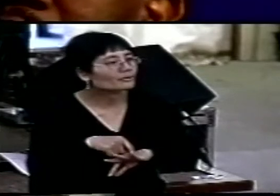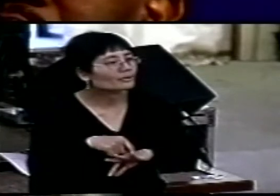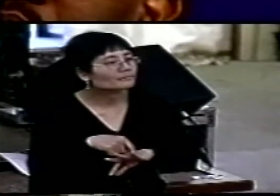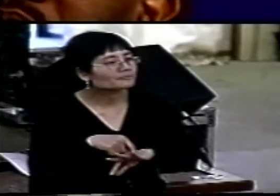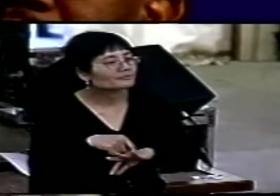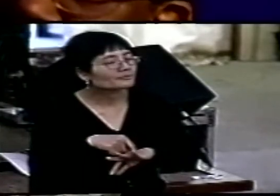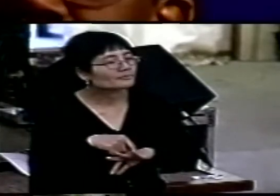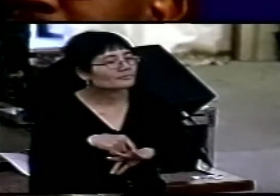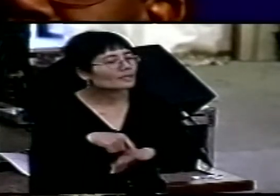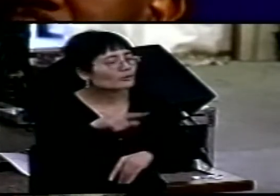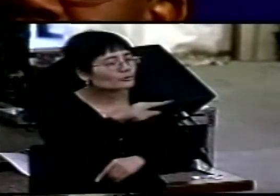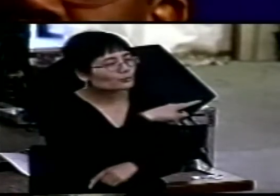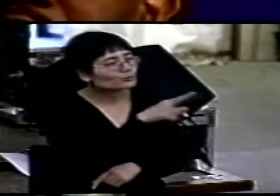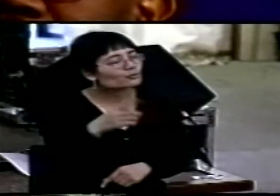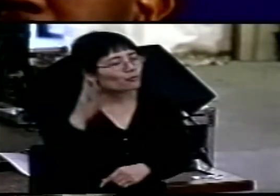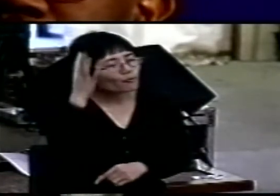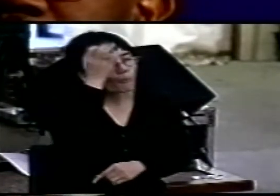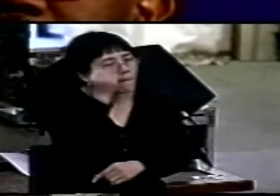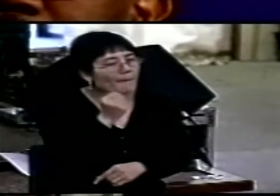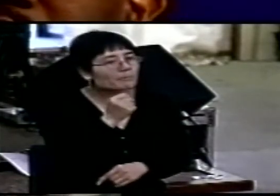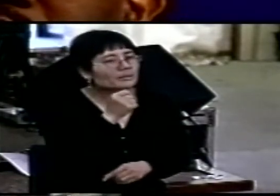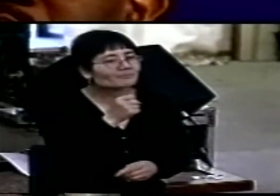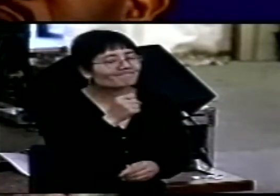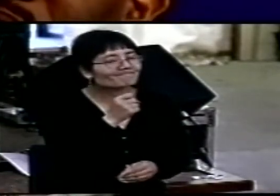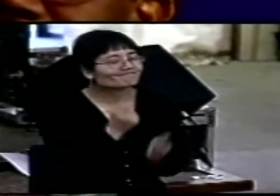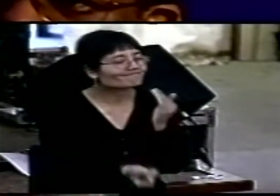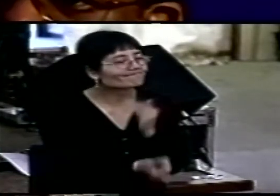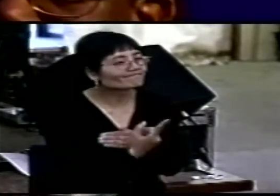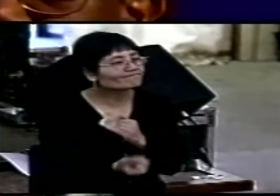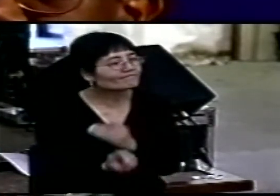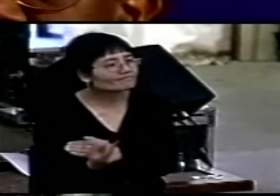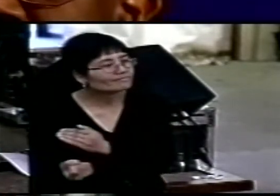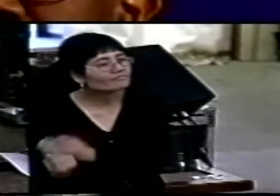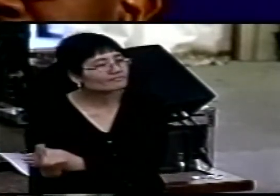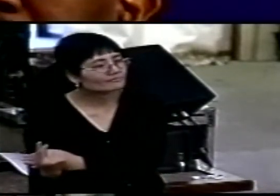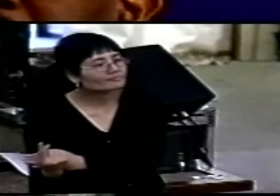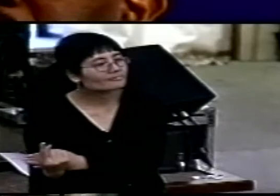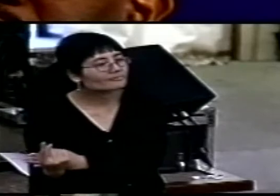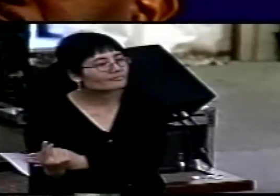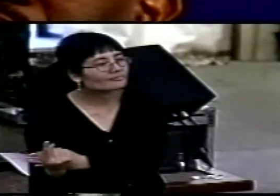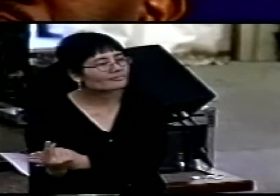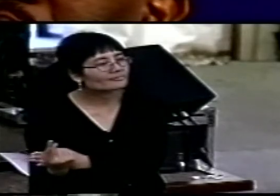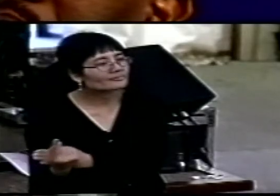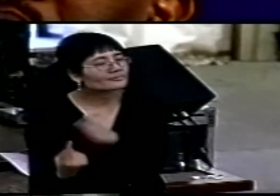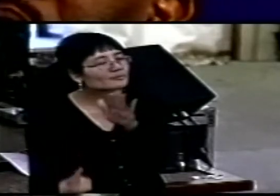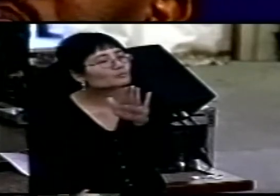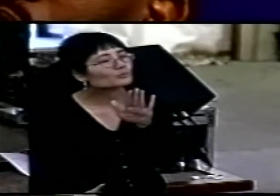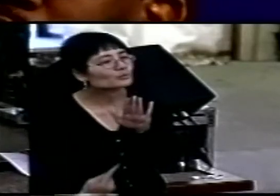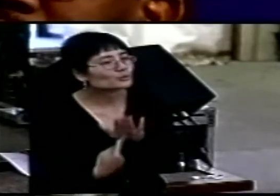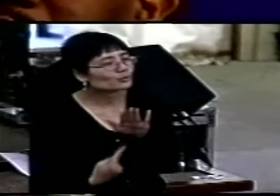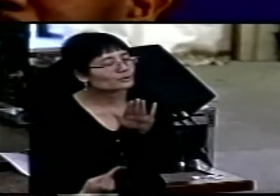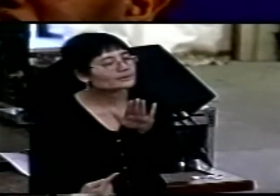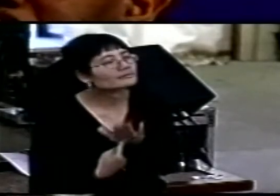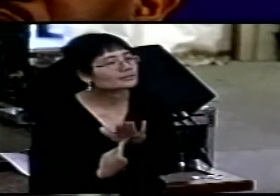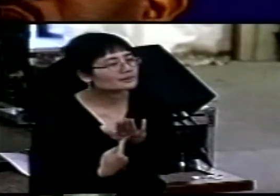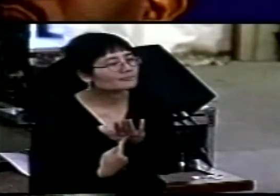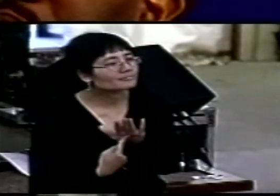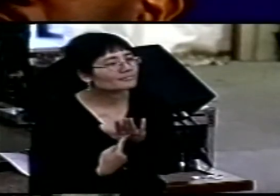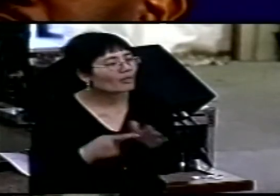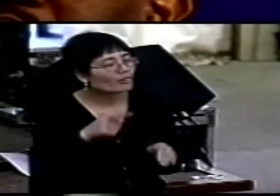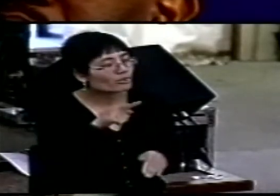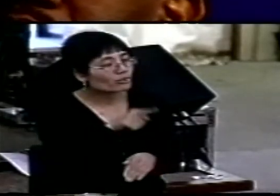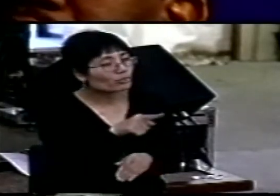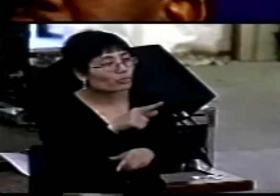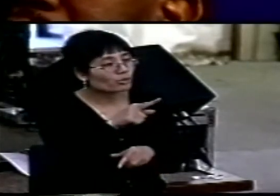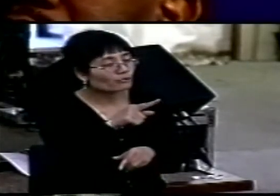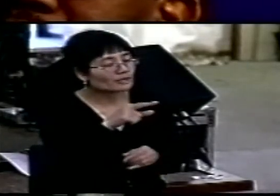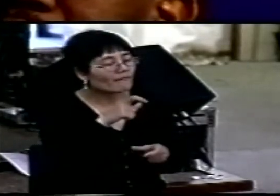And you'll remember from time to time just how significant, how important those final